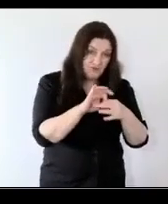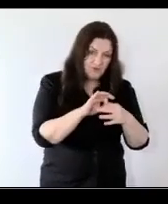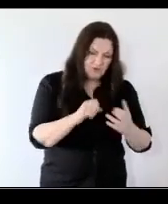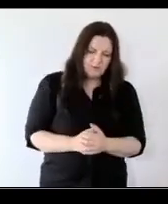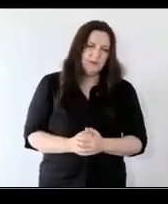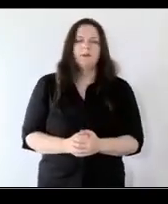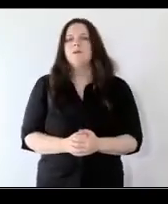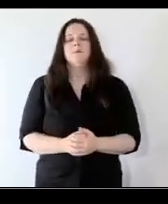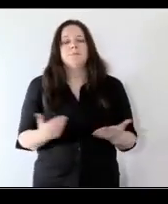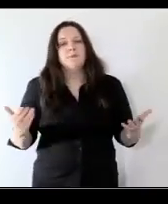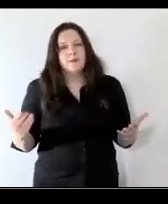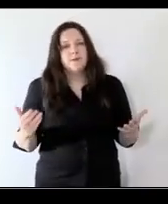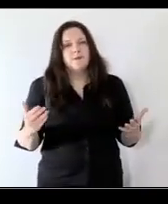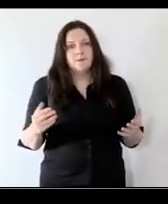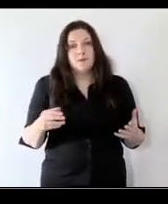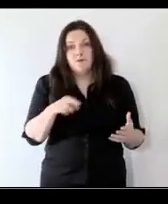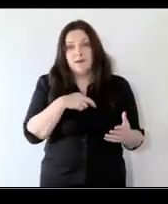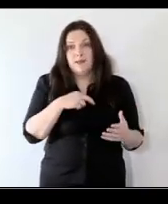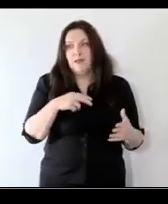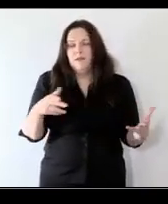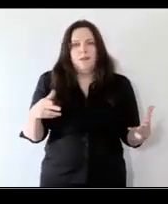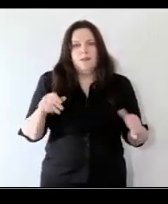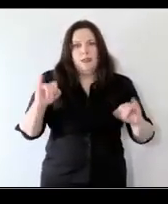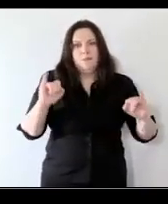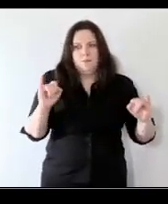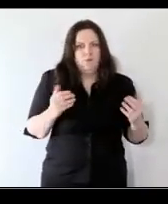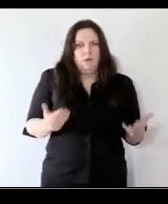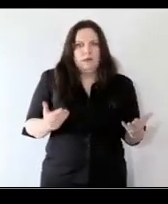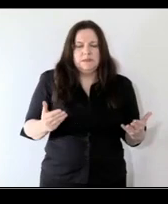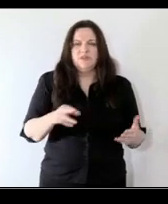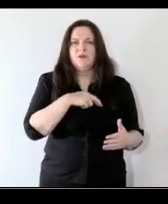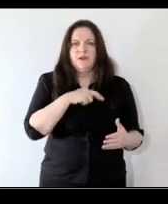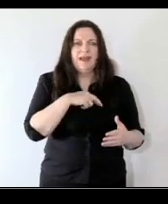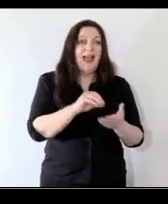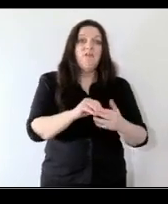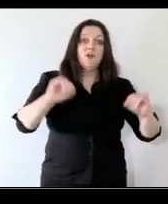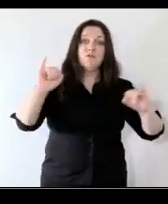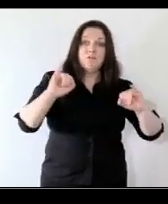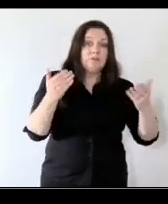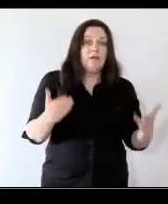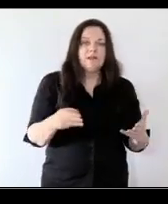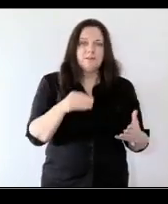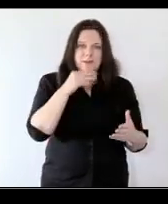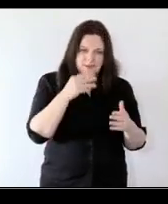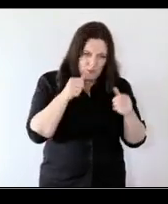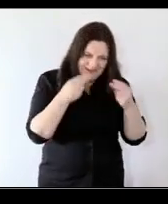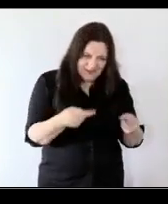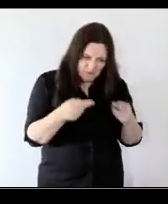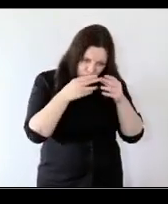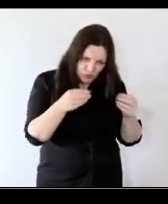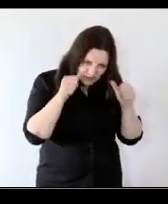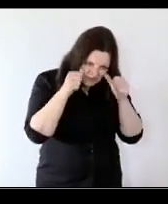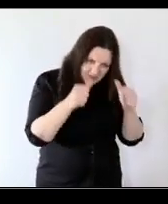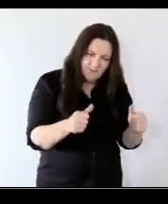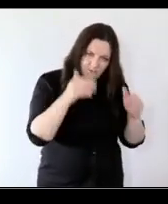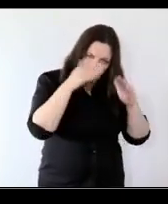crisis and i suppose that is always the challenge for prevention and early intervention is that there's something that is a crisis at this moment that needs resourced and funded